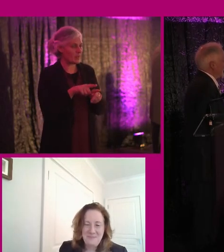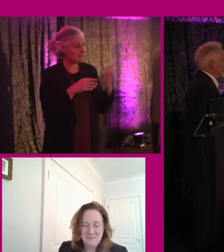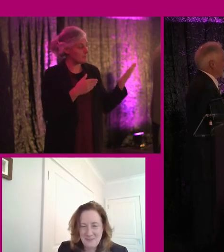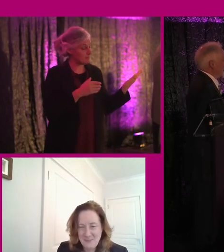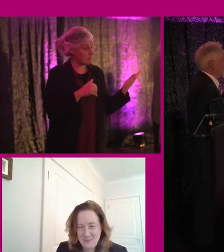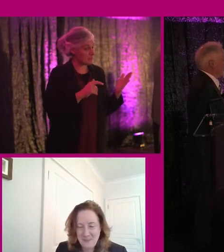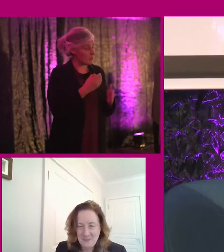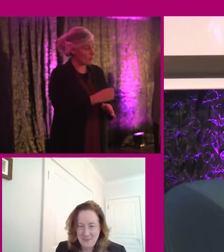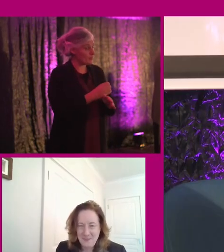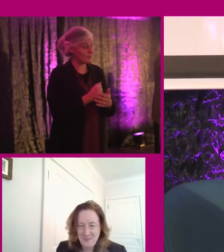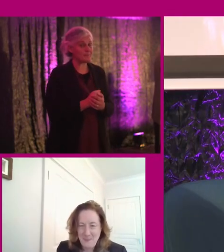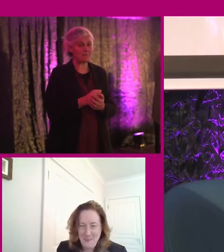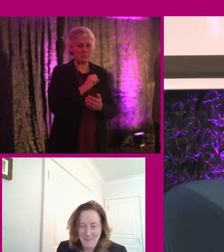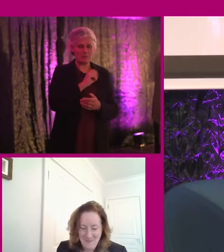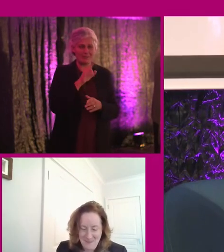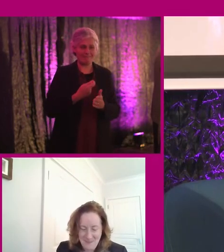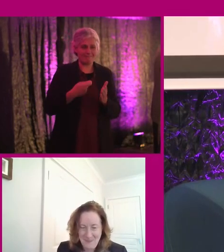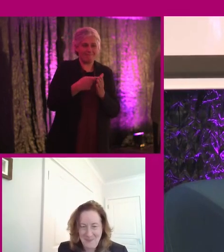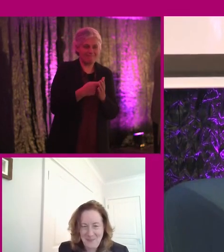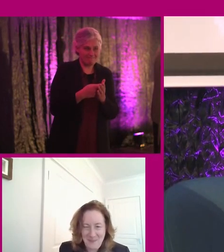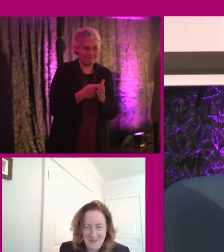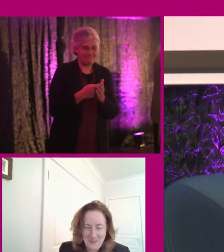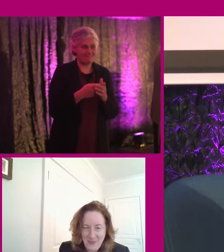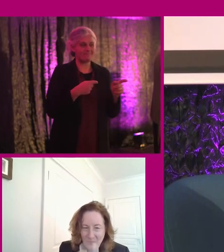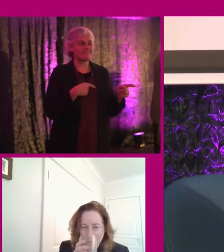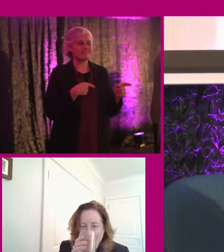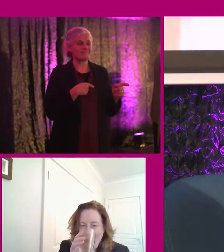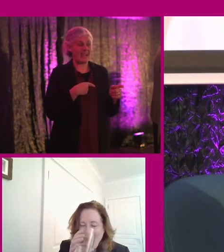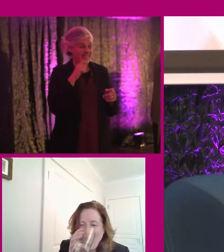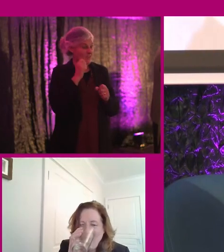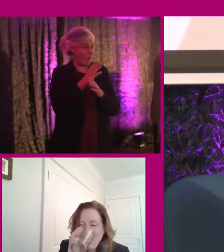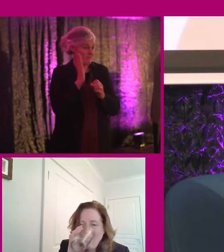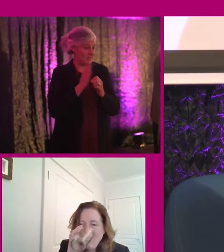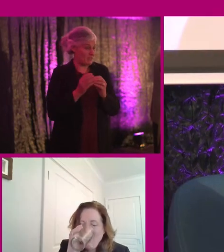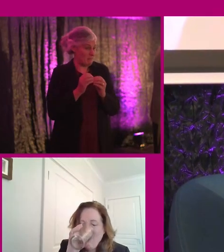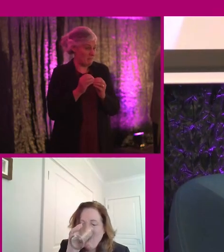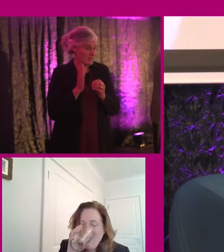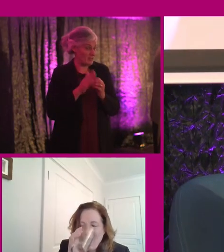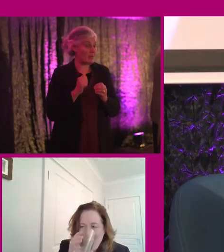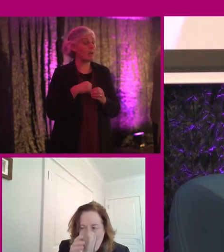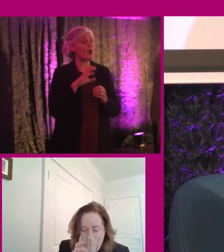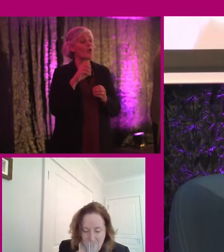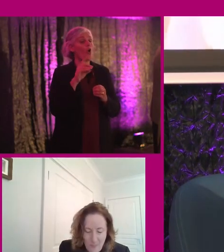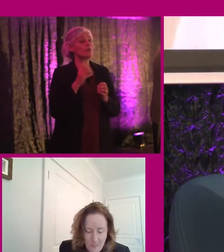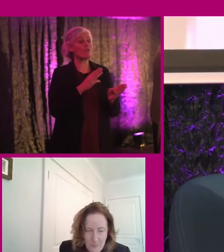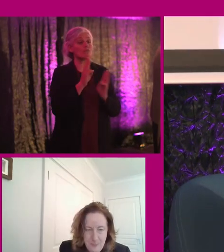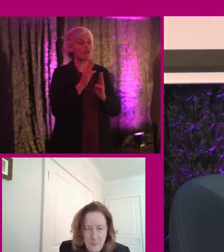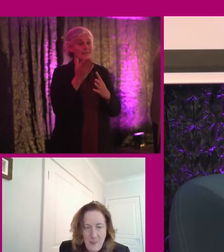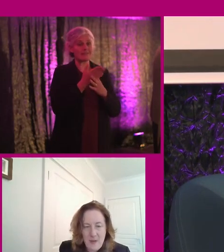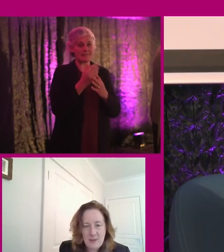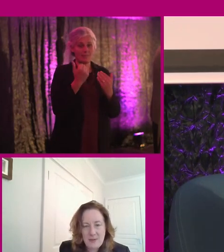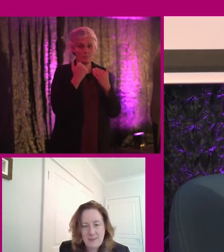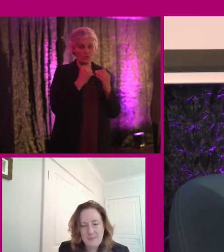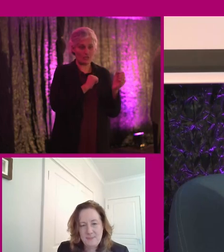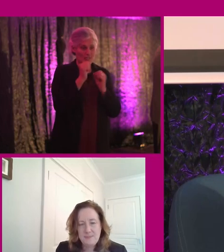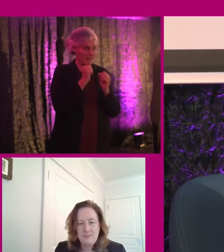I'm not sure if I can, I can add anything that hasn't already been said. I mean, in the code of practice on accessible information and